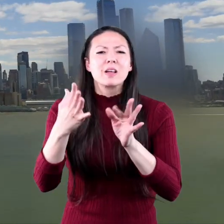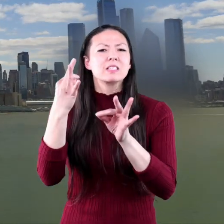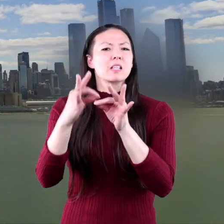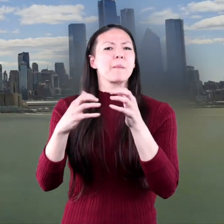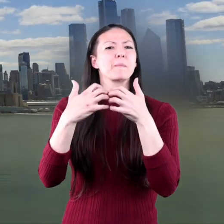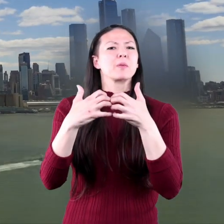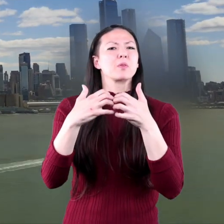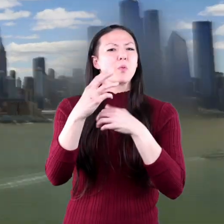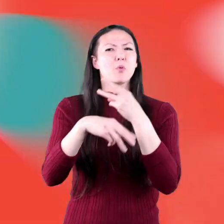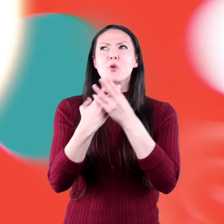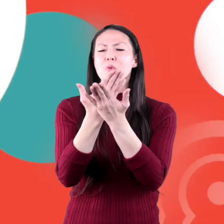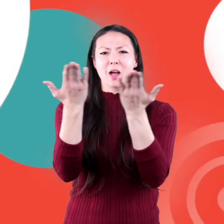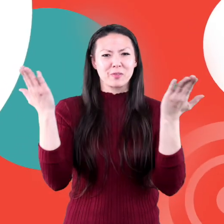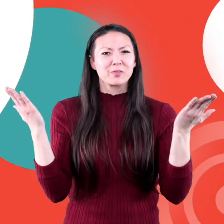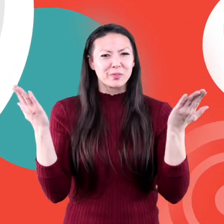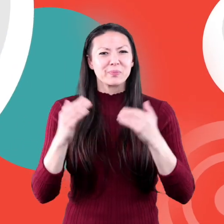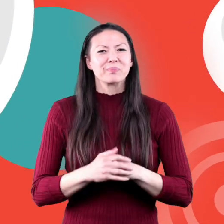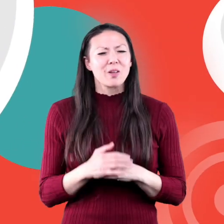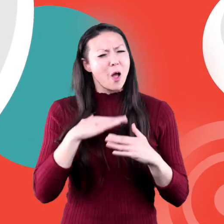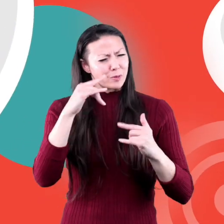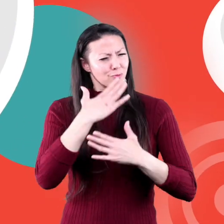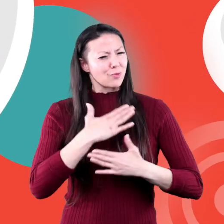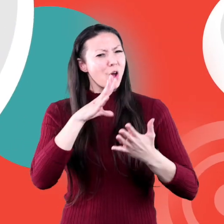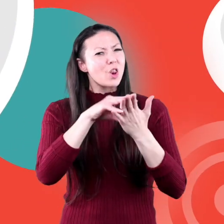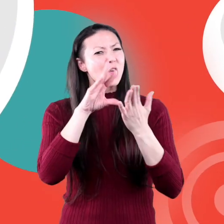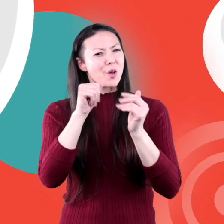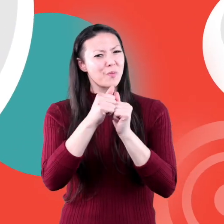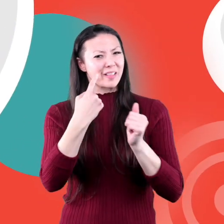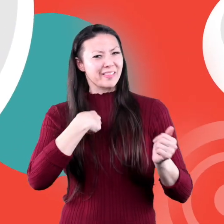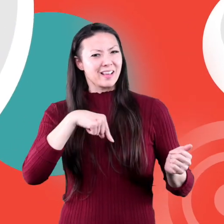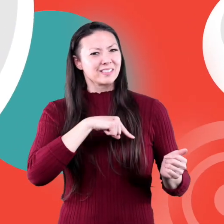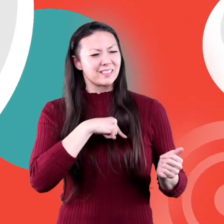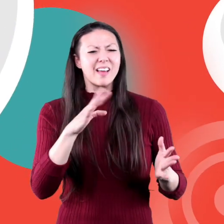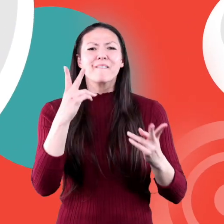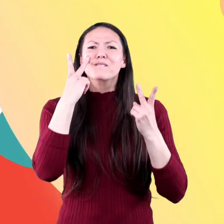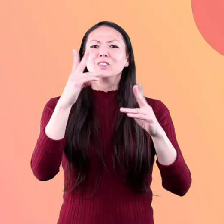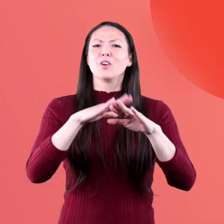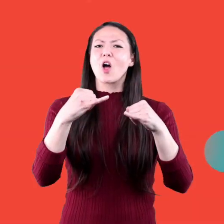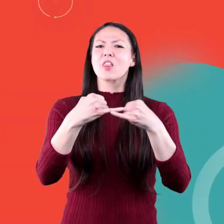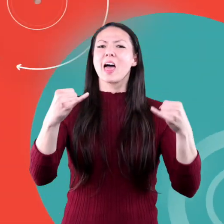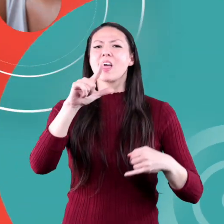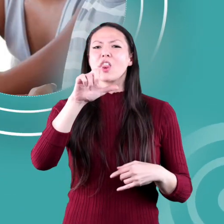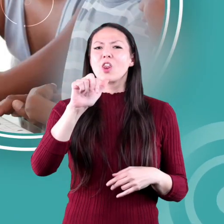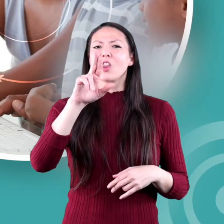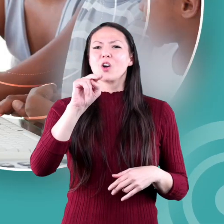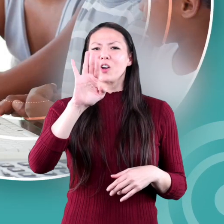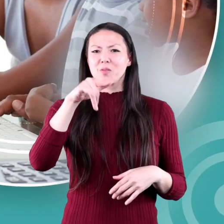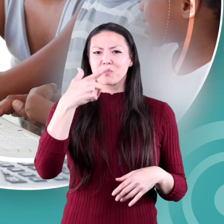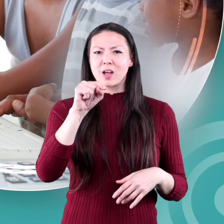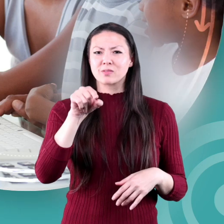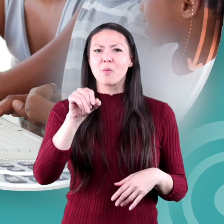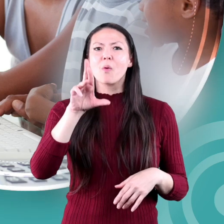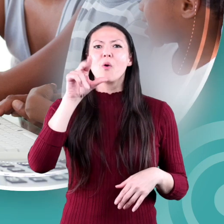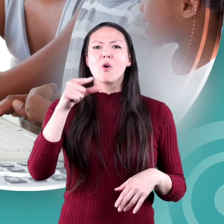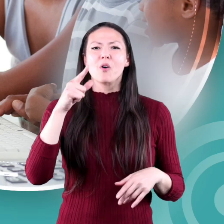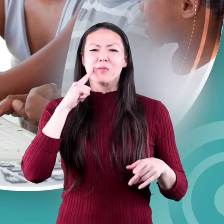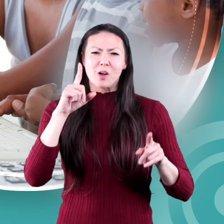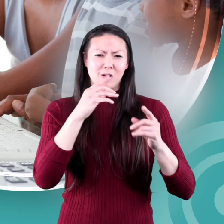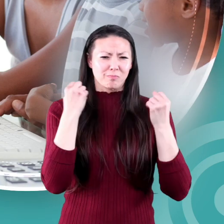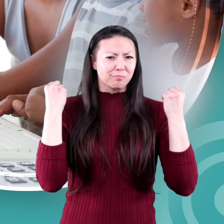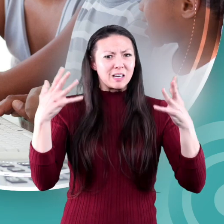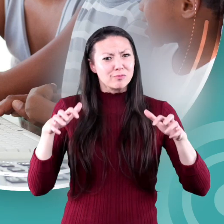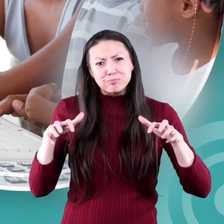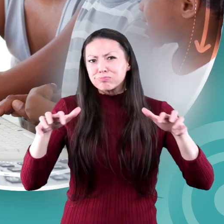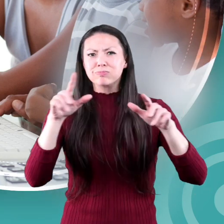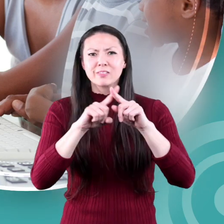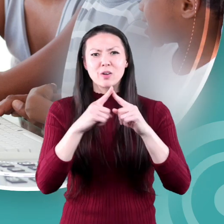in the world around you. Hope you had fun learning with us. Visit us at learnbright.org for